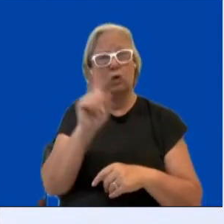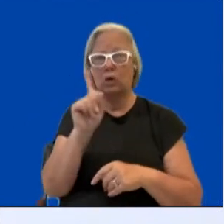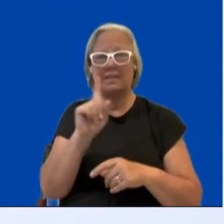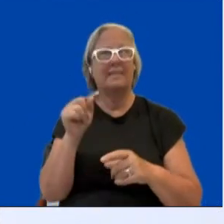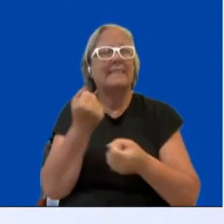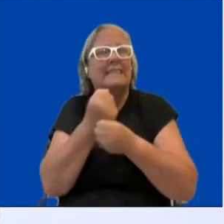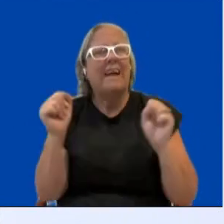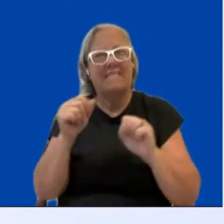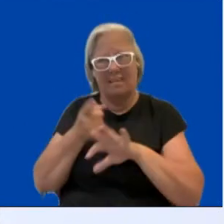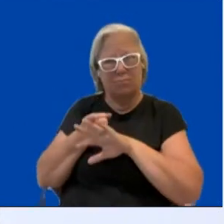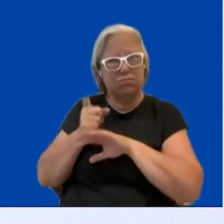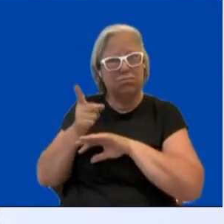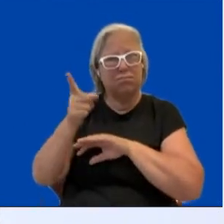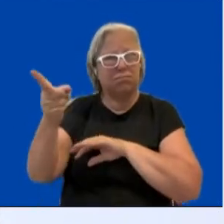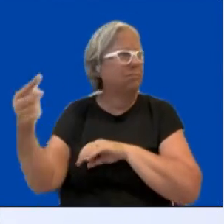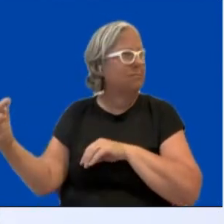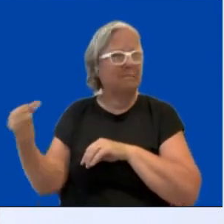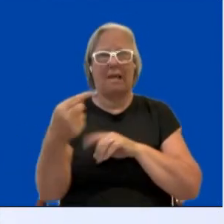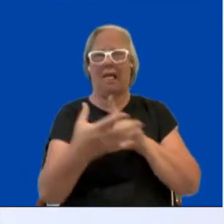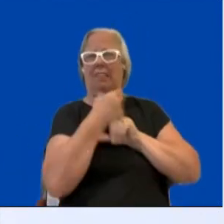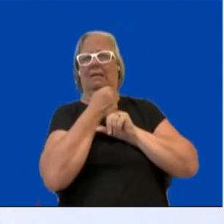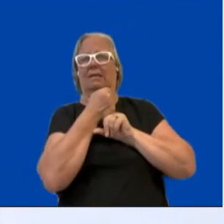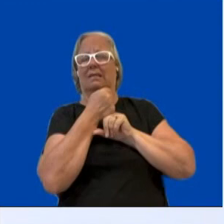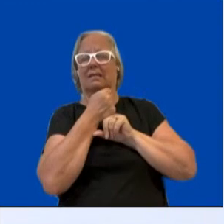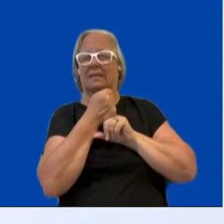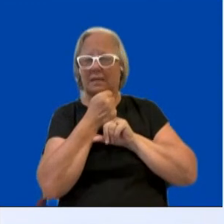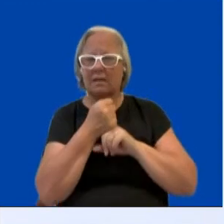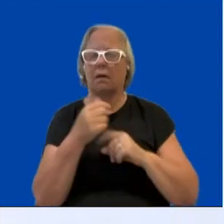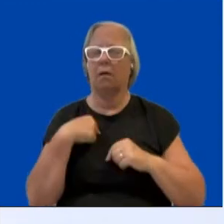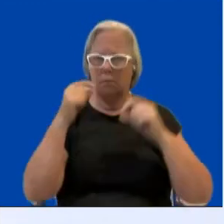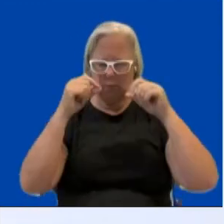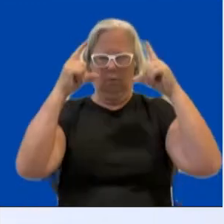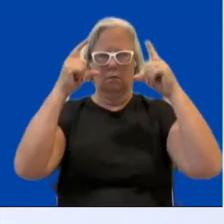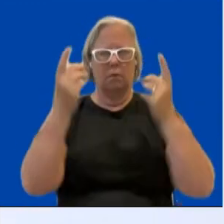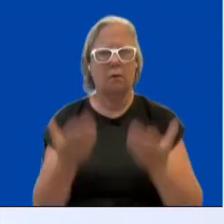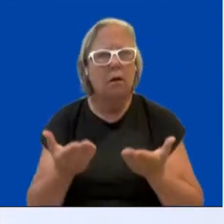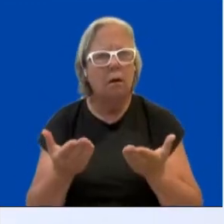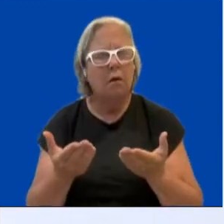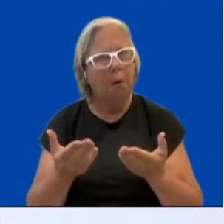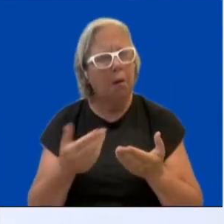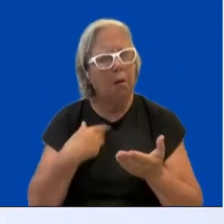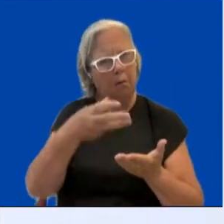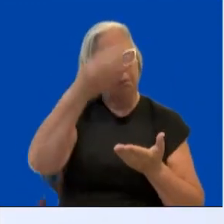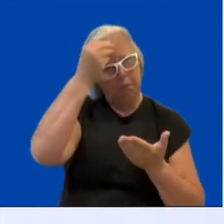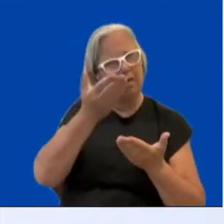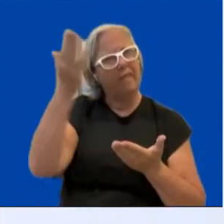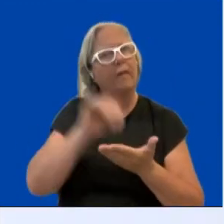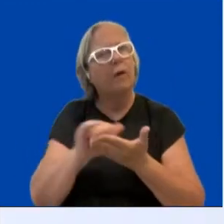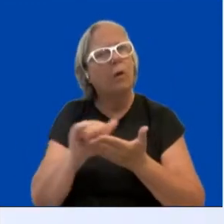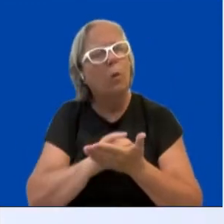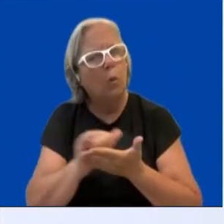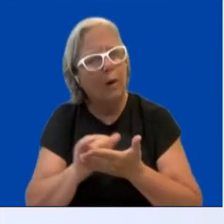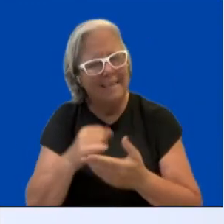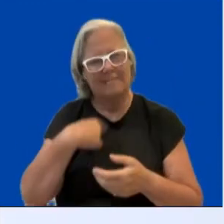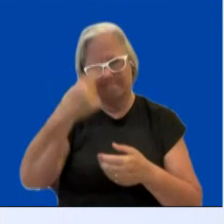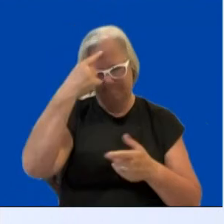So this was for me really an eye-opener. And I hope that today when we share the results of the index, and also in the years to